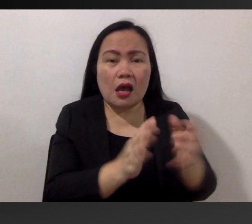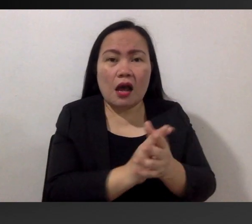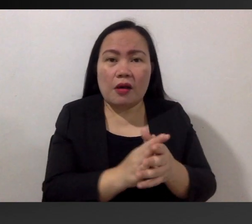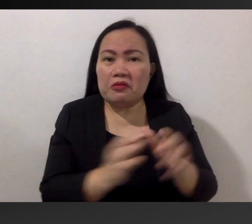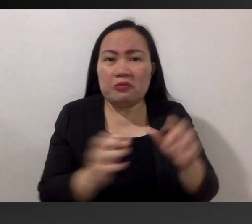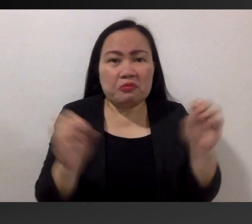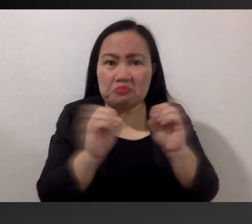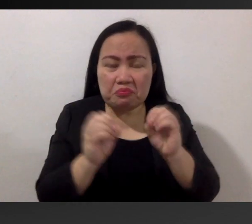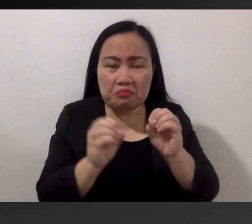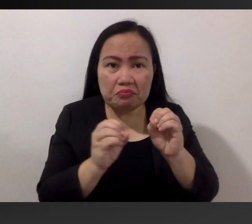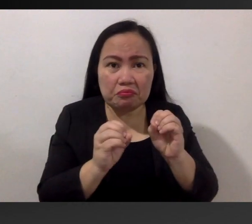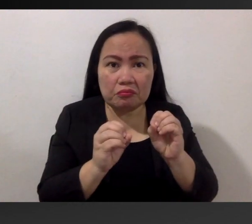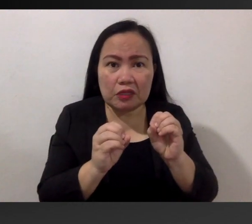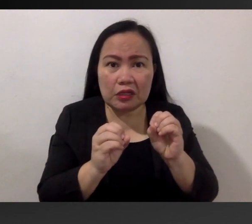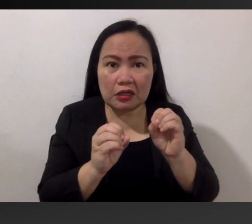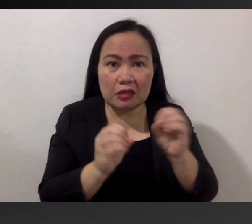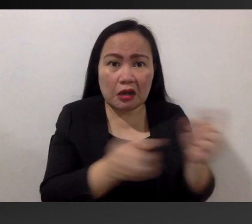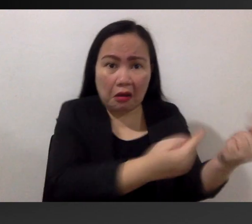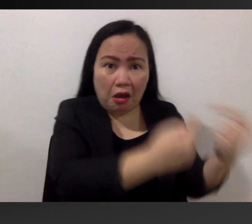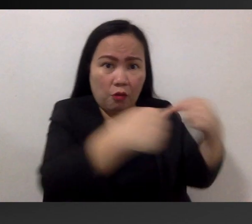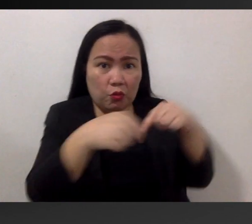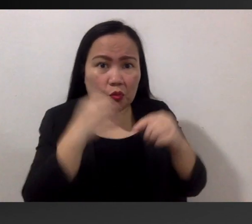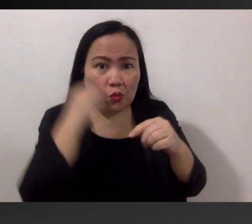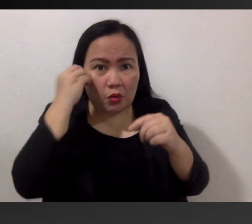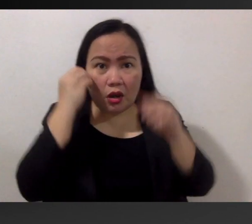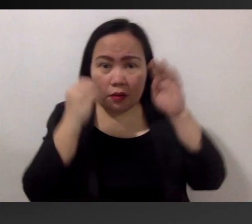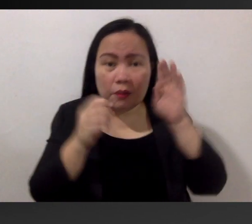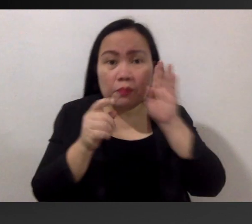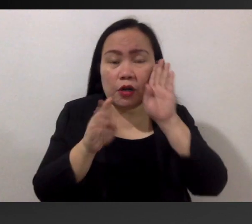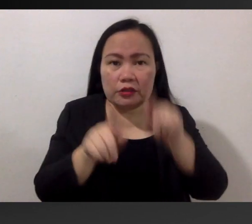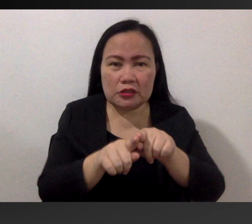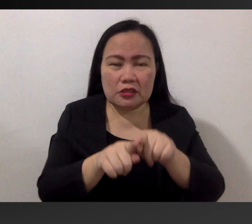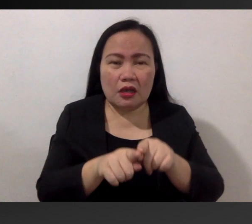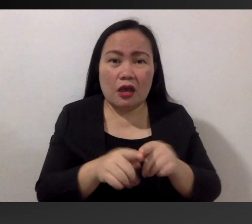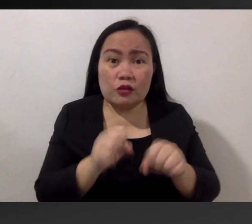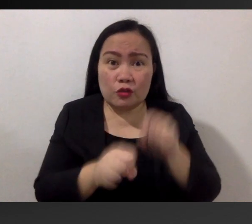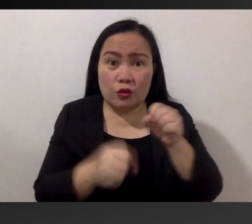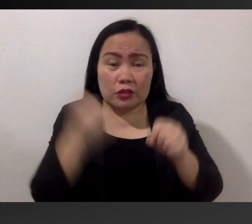coming. She comforts herself so as not to be bored.